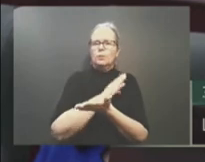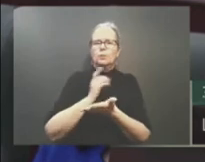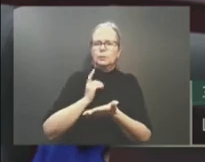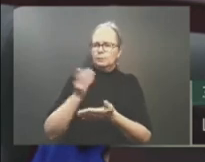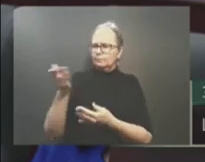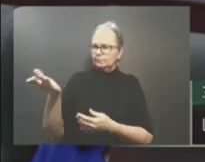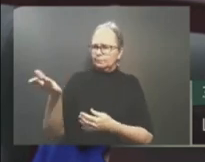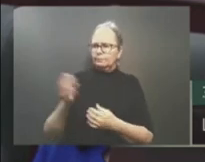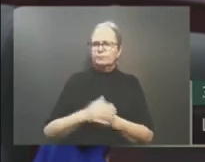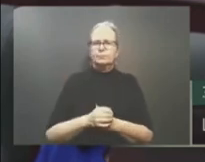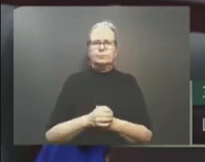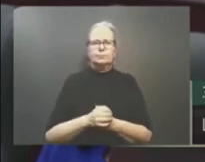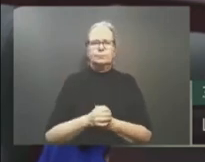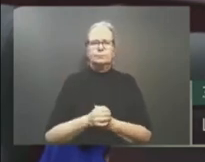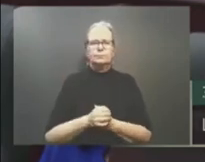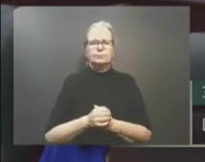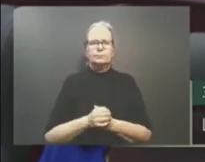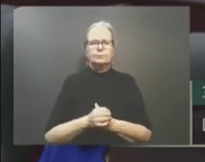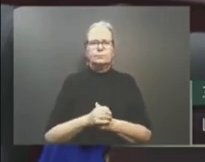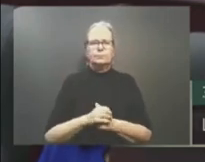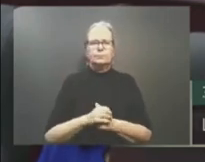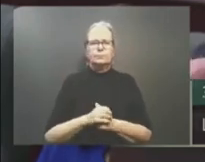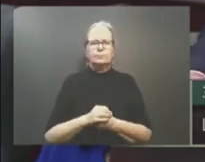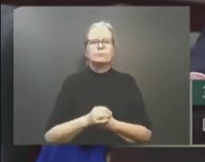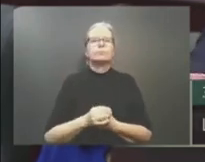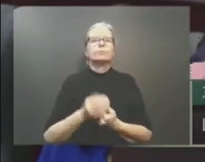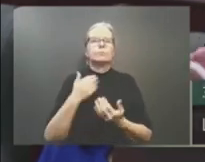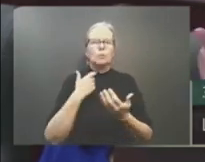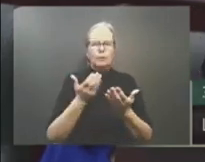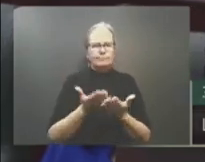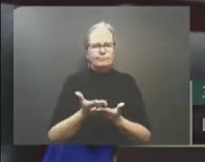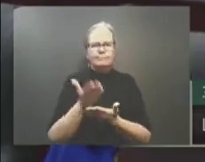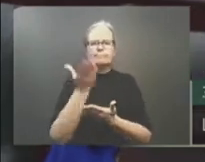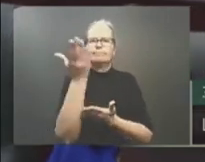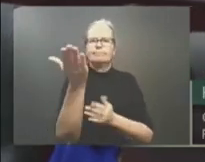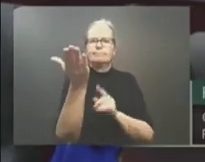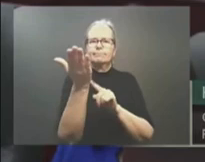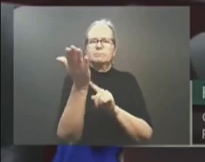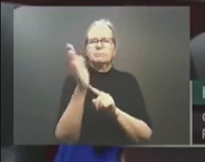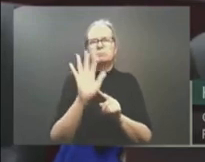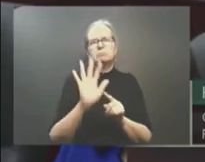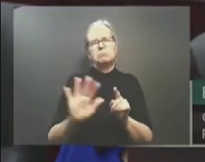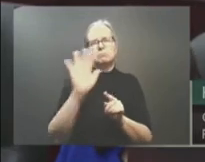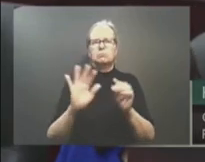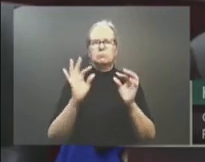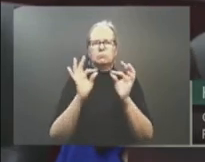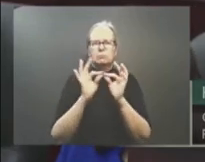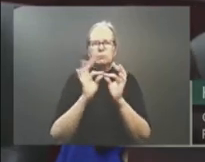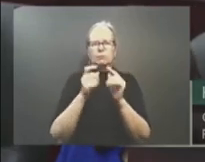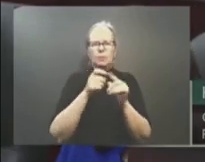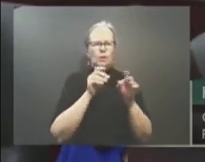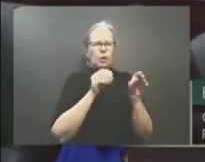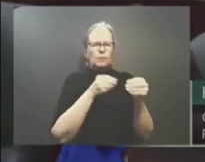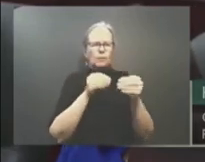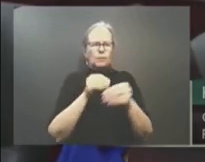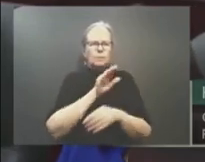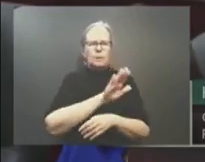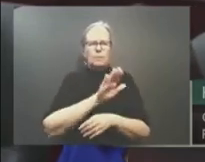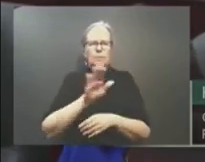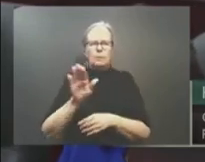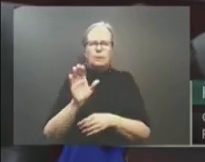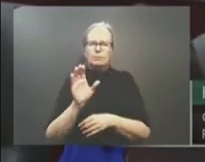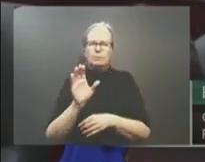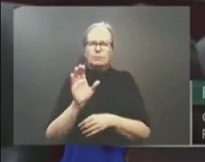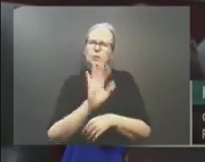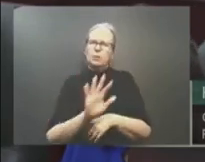Offices of the Legislative Assembly estimates and the 2023-2024 Government estimates. In addition, Mr. Speaker, I